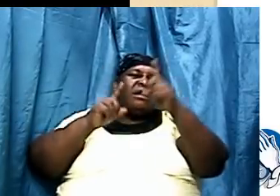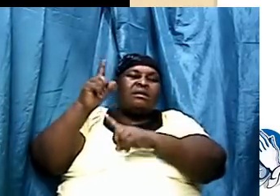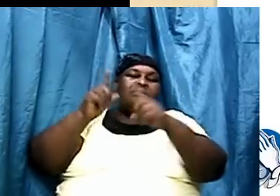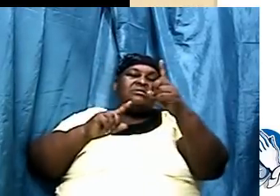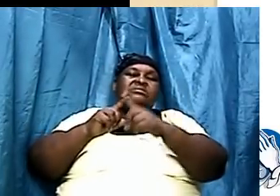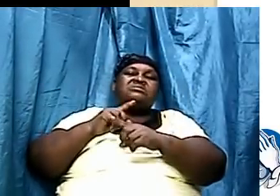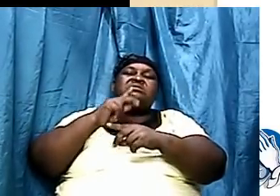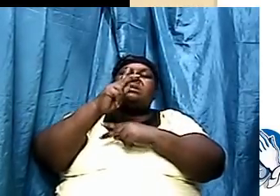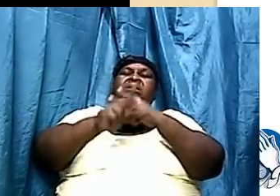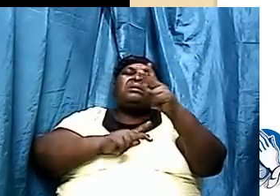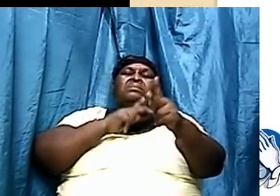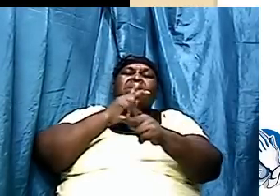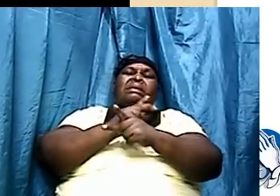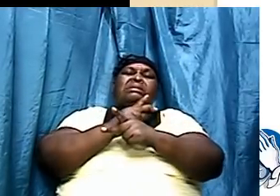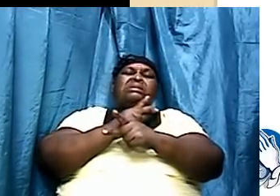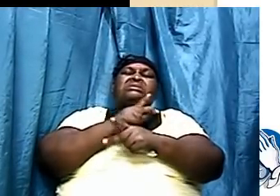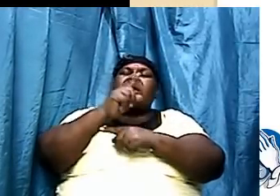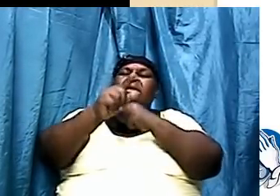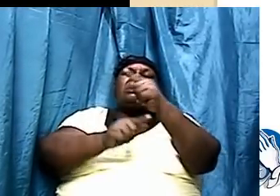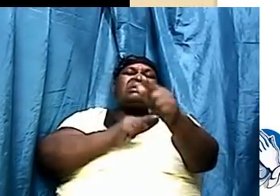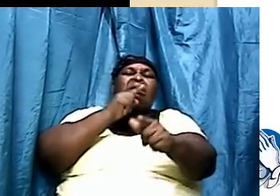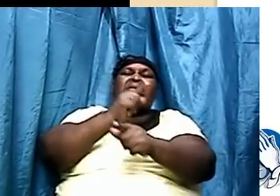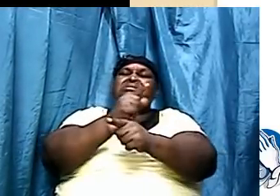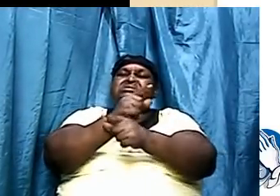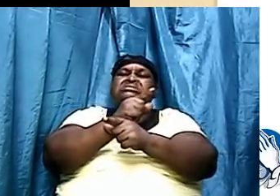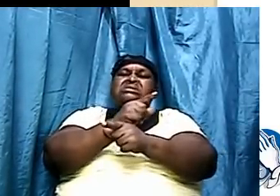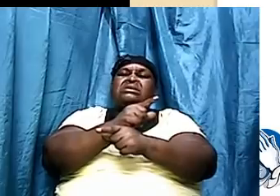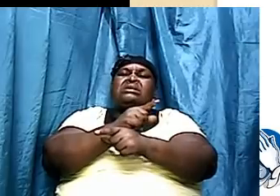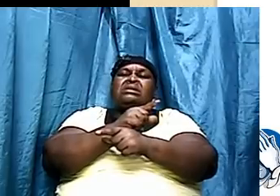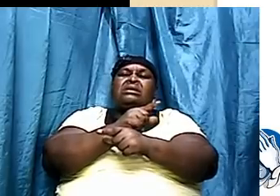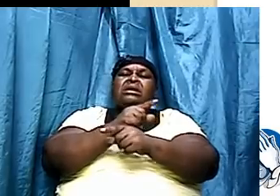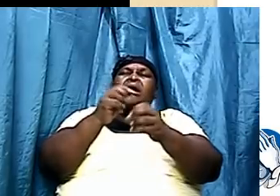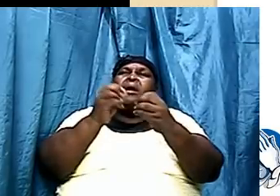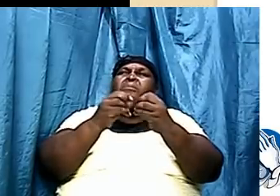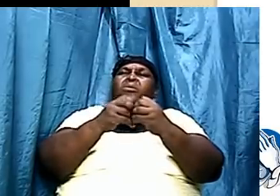you know and the more we look out is the more